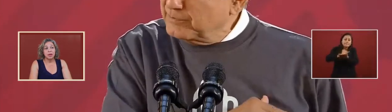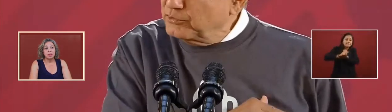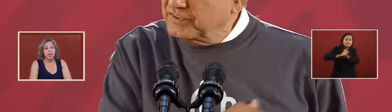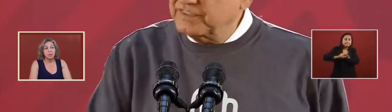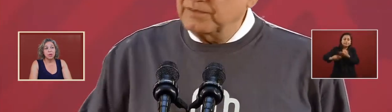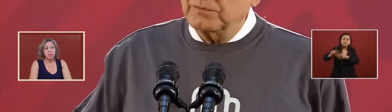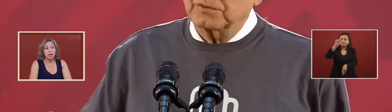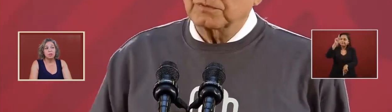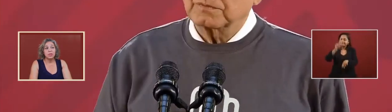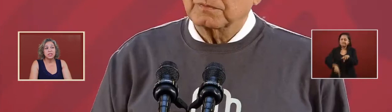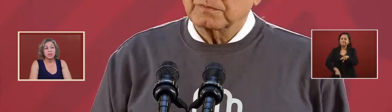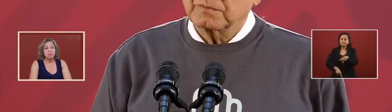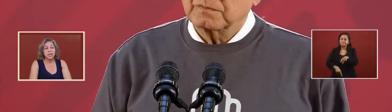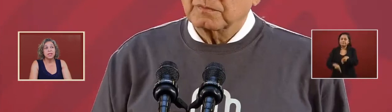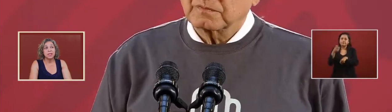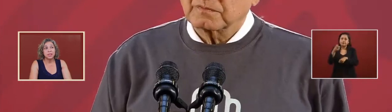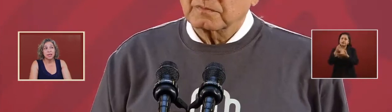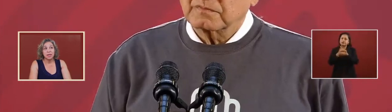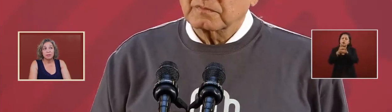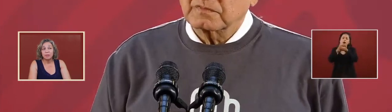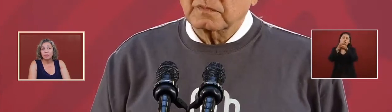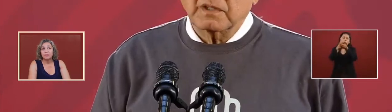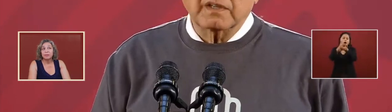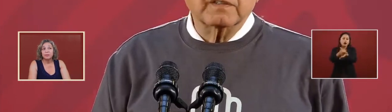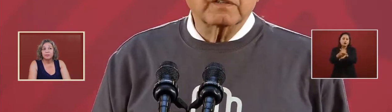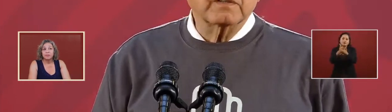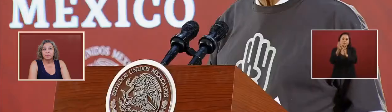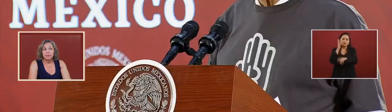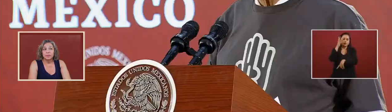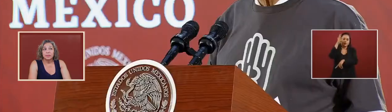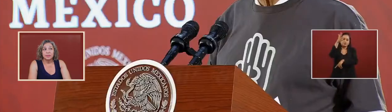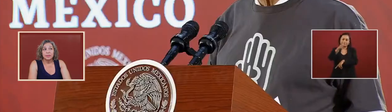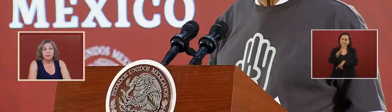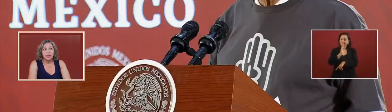that will help us tremendously a